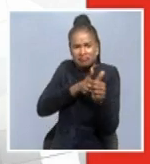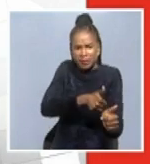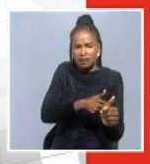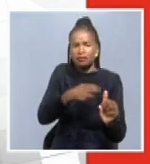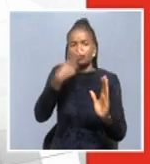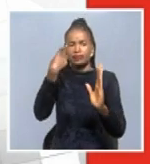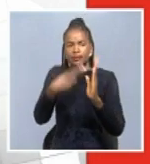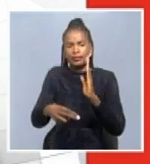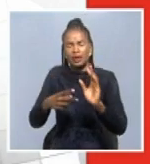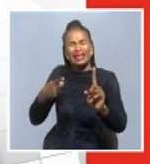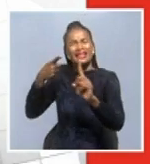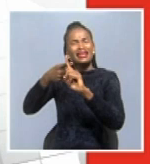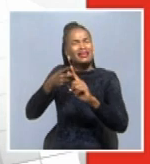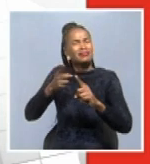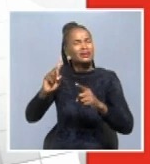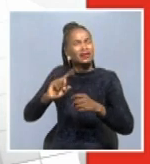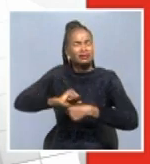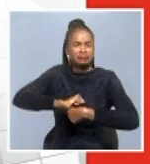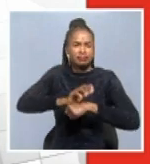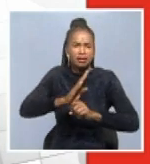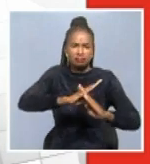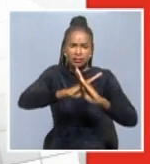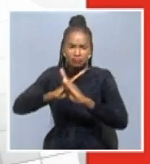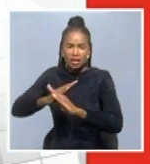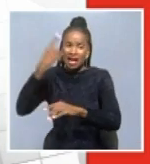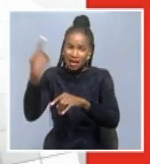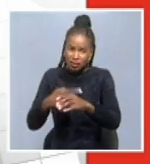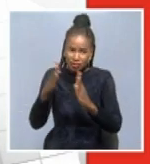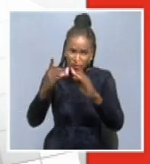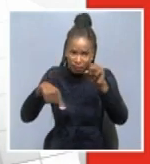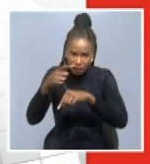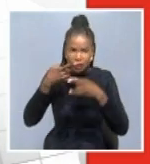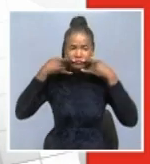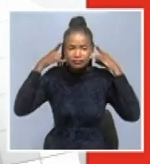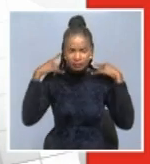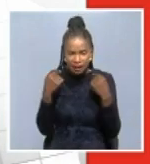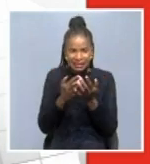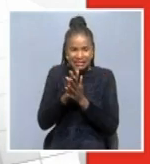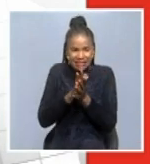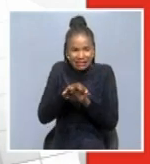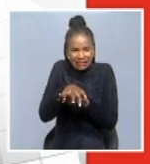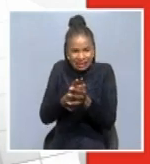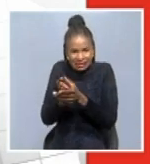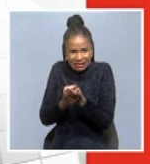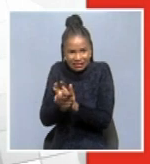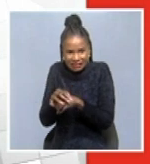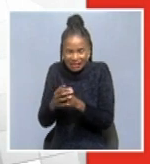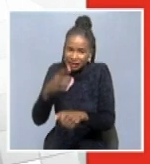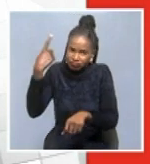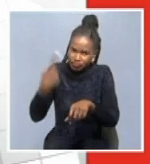protocols of wearing a mask at all times, washing your hands when you're going to